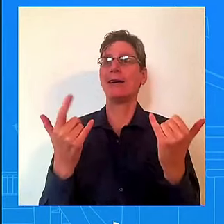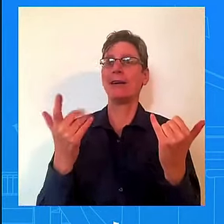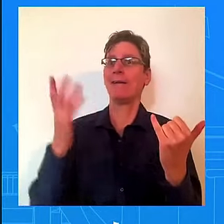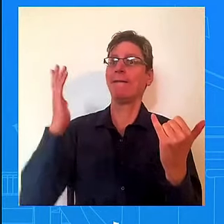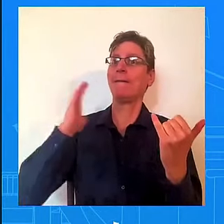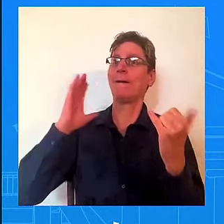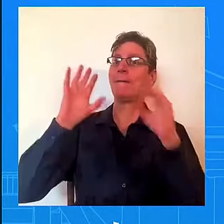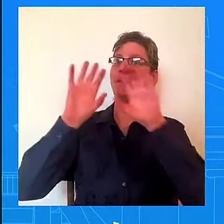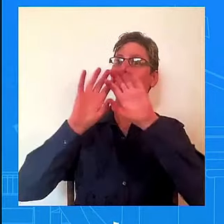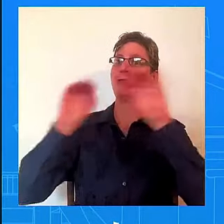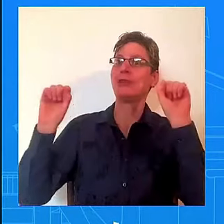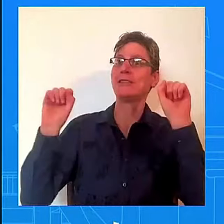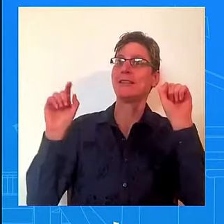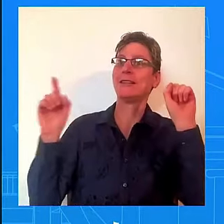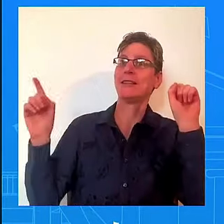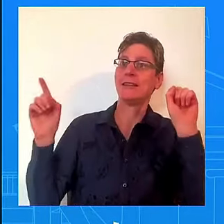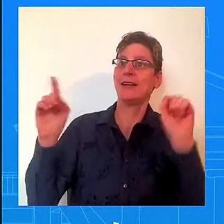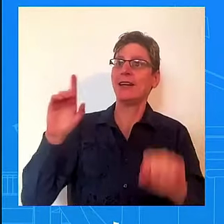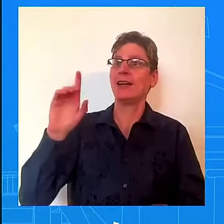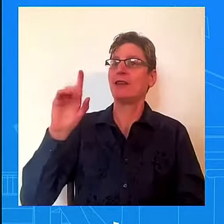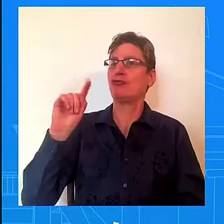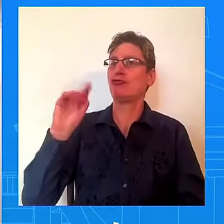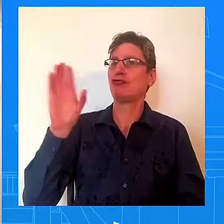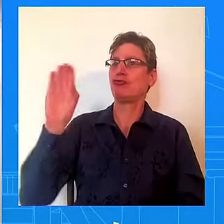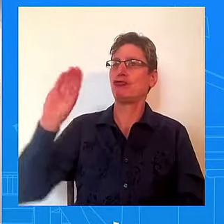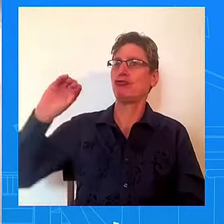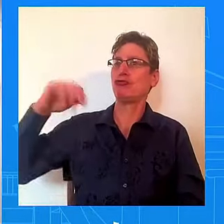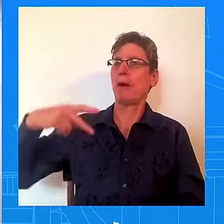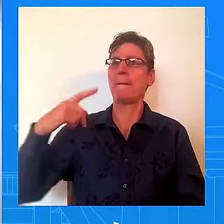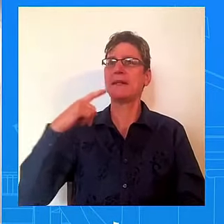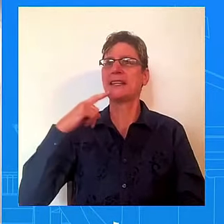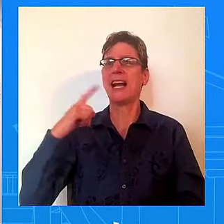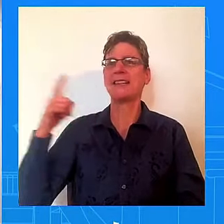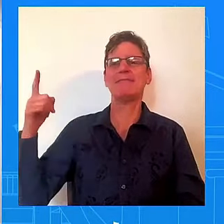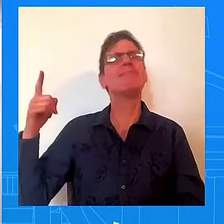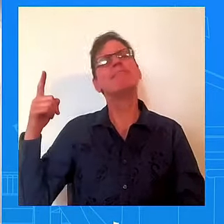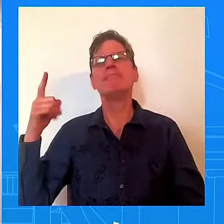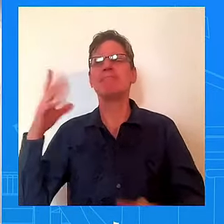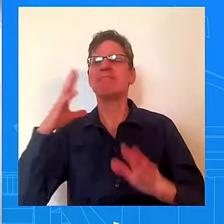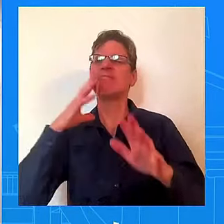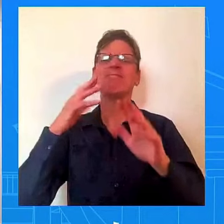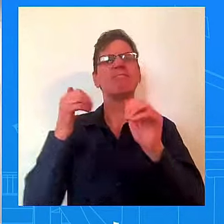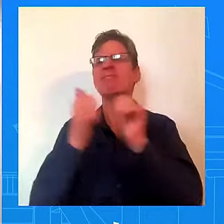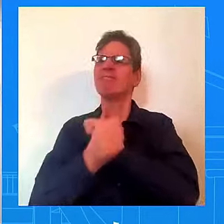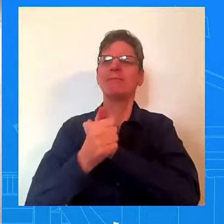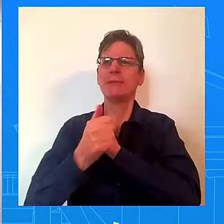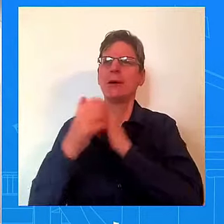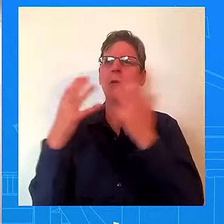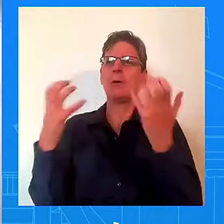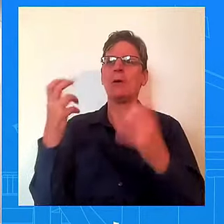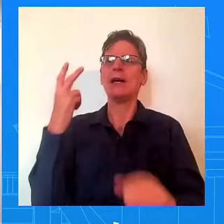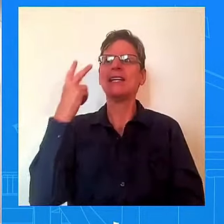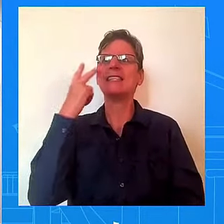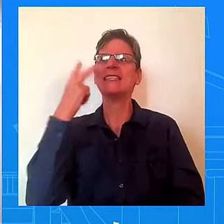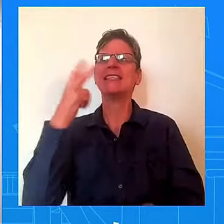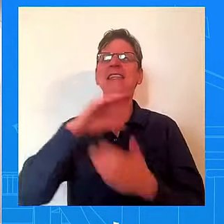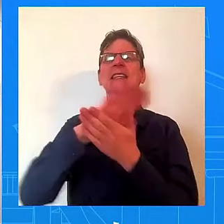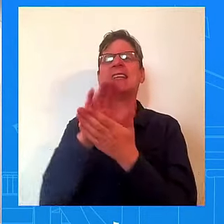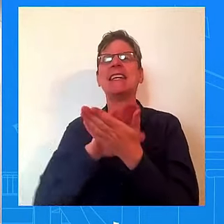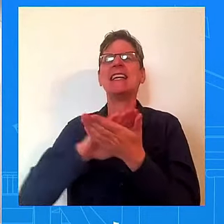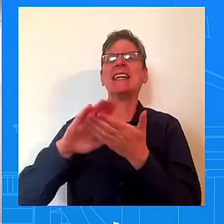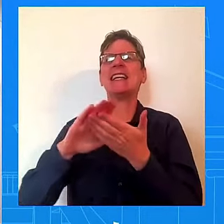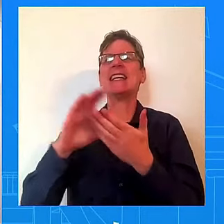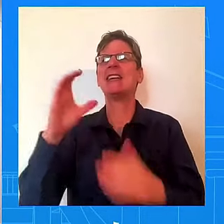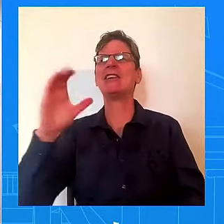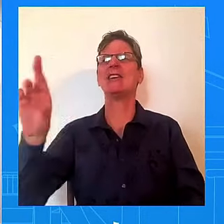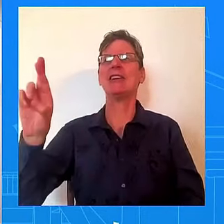a clean CR. That's what we want to see. And what kind of outreach is the White House doing with the Hill at this point? Does the president have any plans to engage with